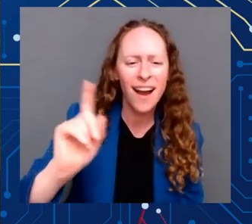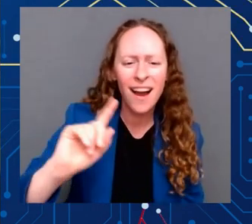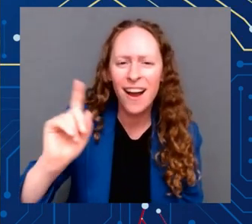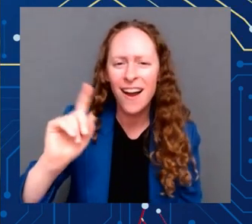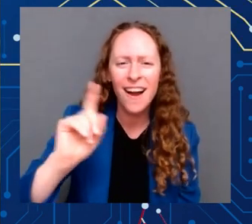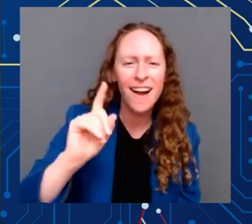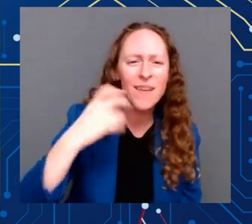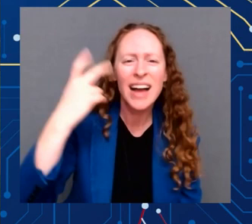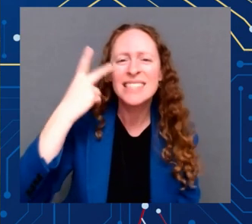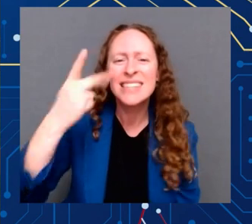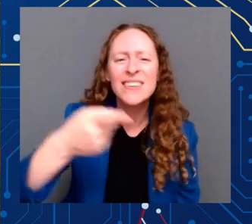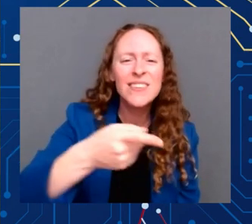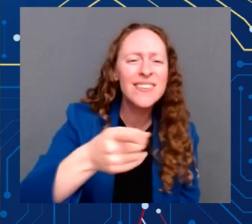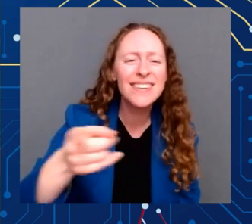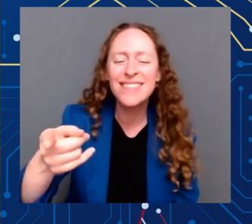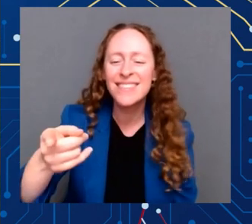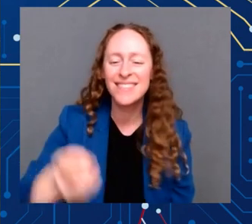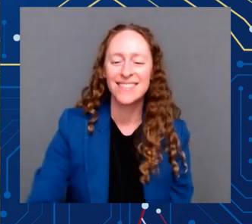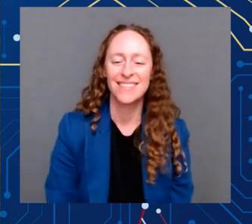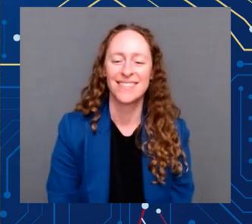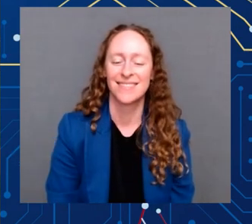all scattered throughout. There they are.